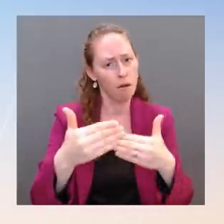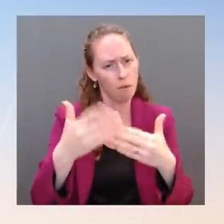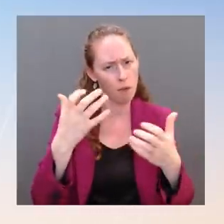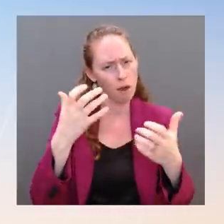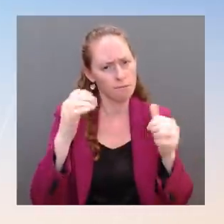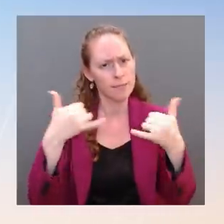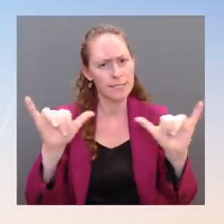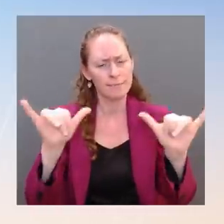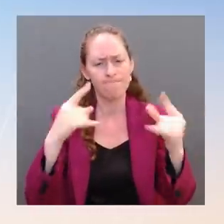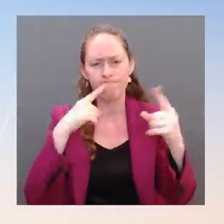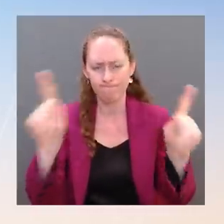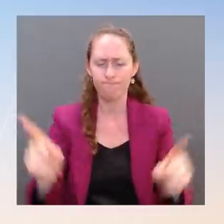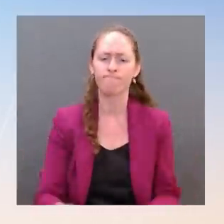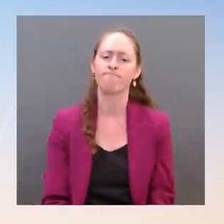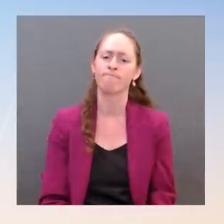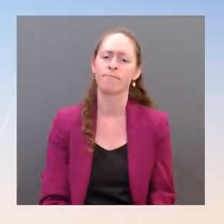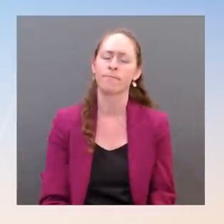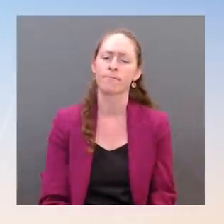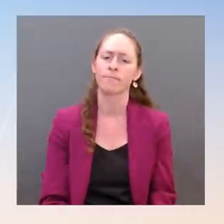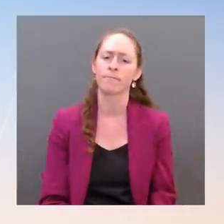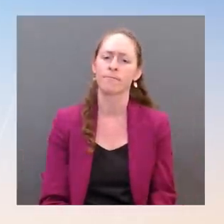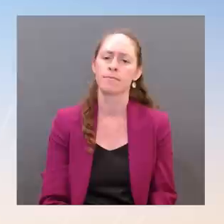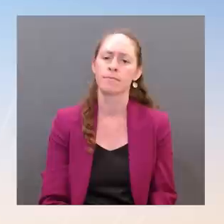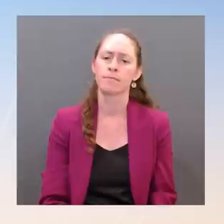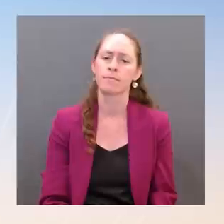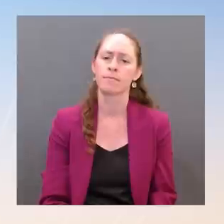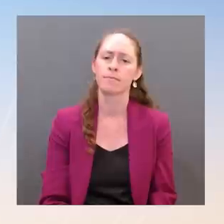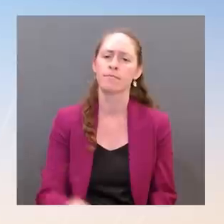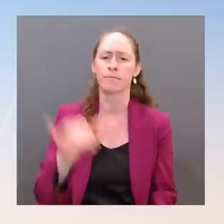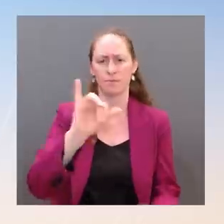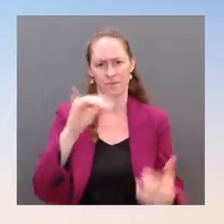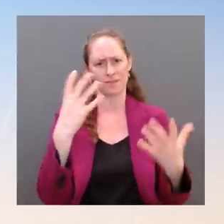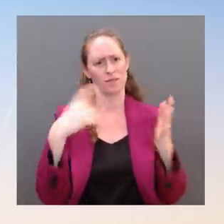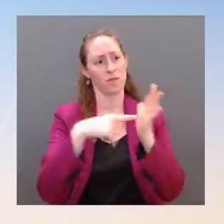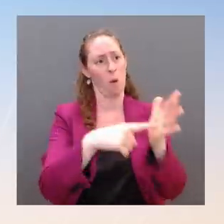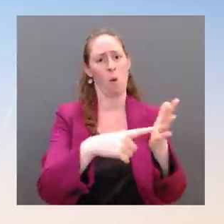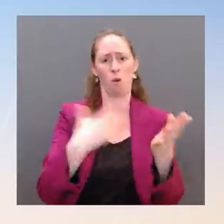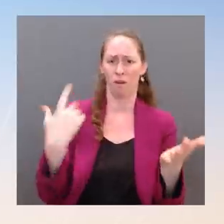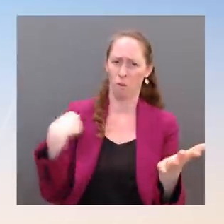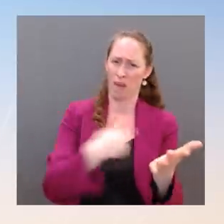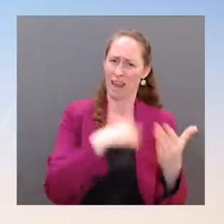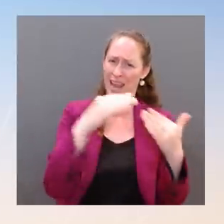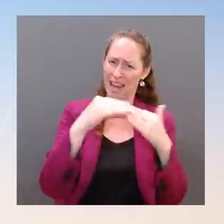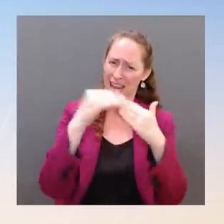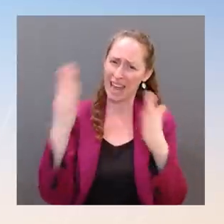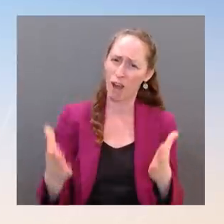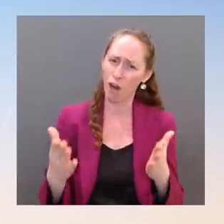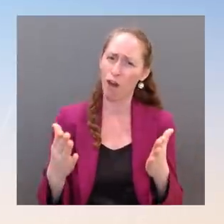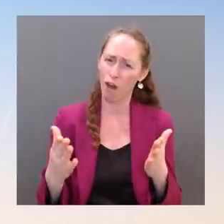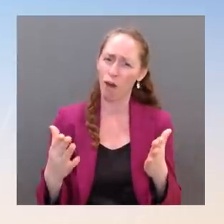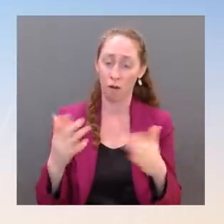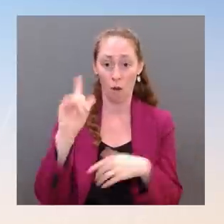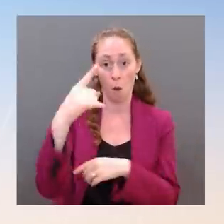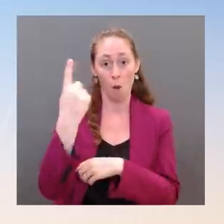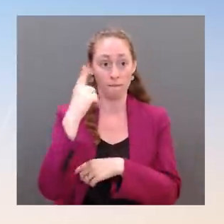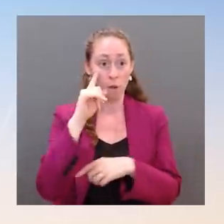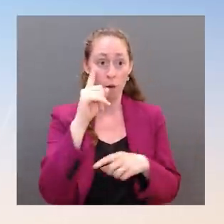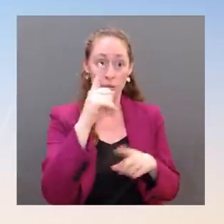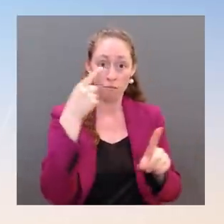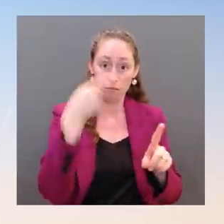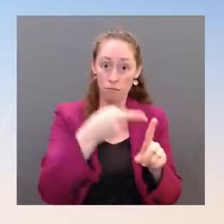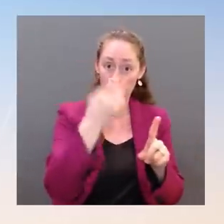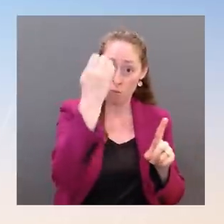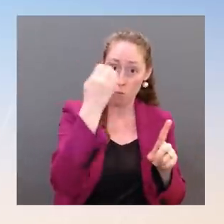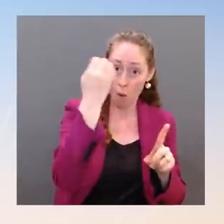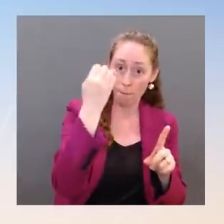bold and confident American leadership in another vital region of the world, the Indo-Pacific. That began last week with his hosting